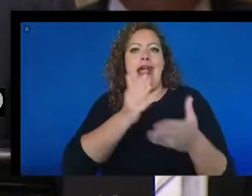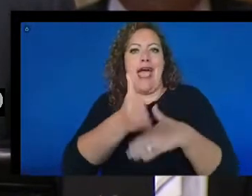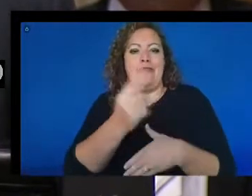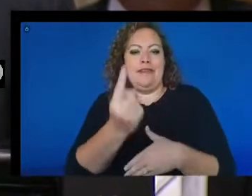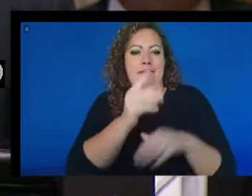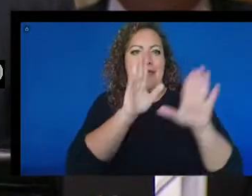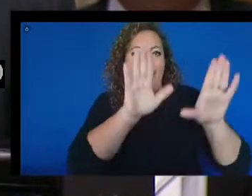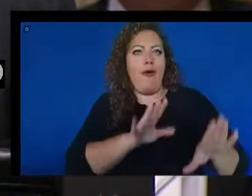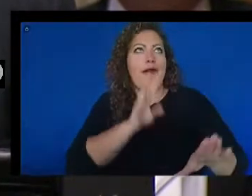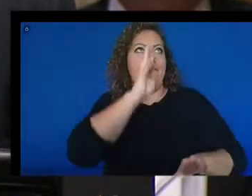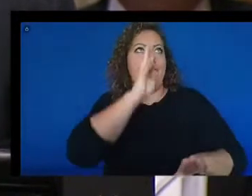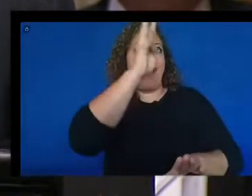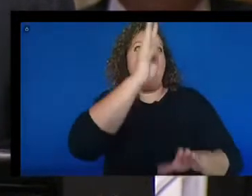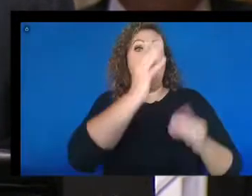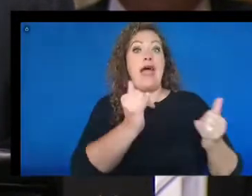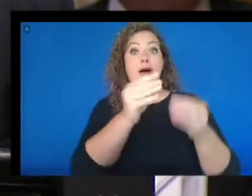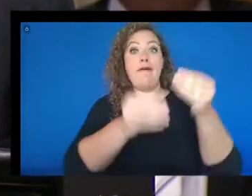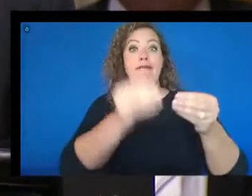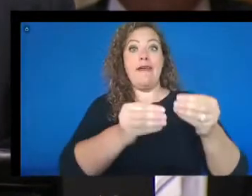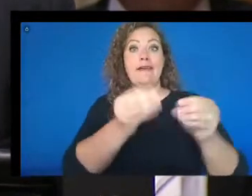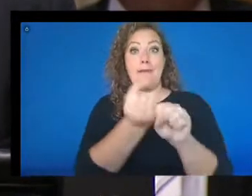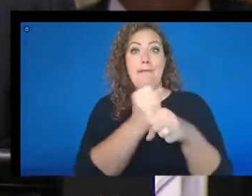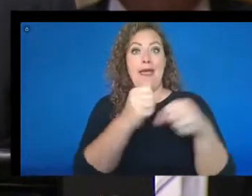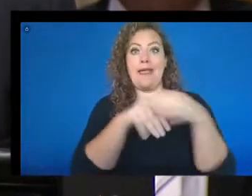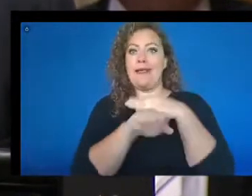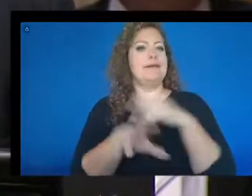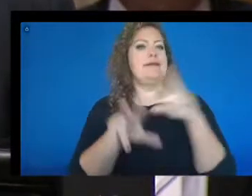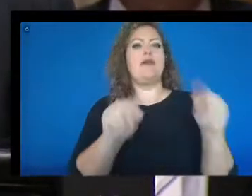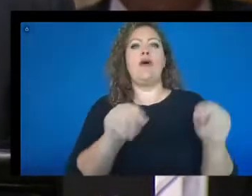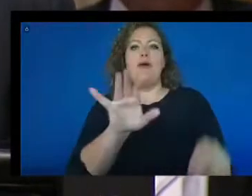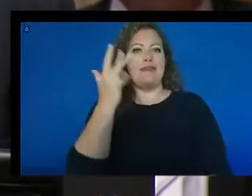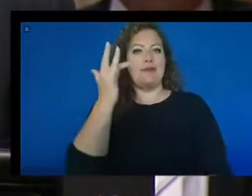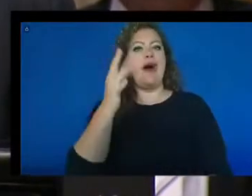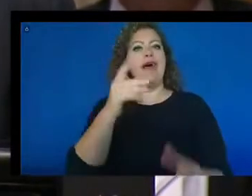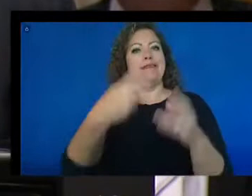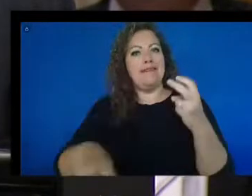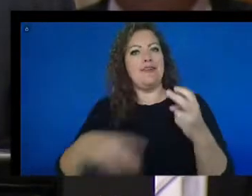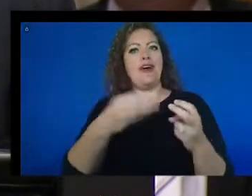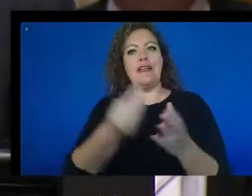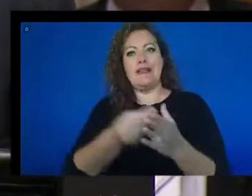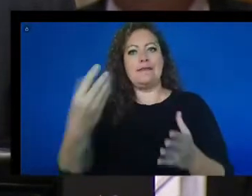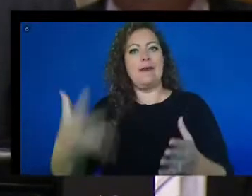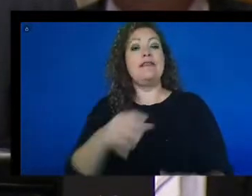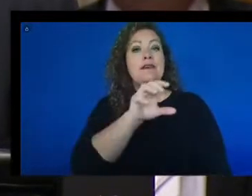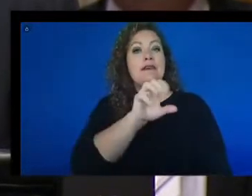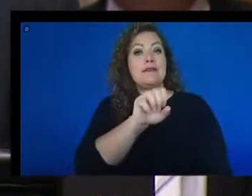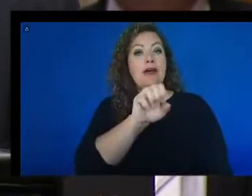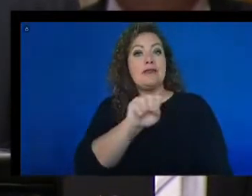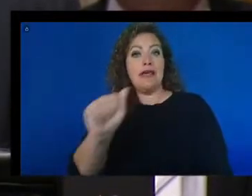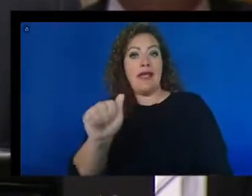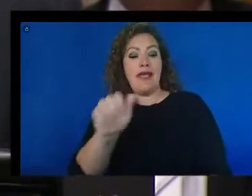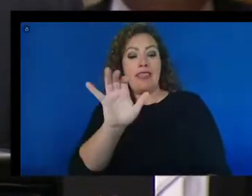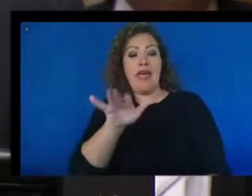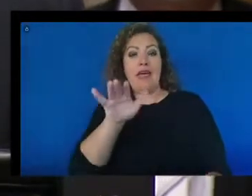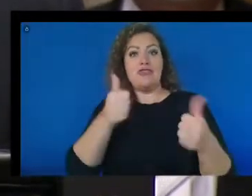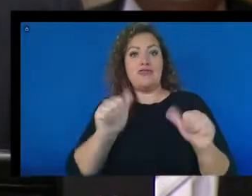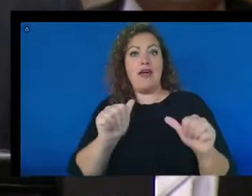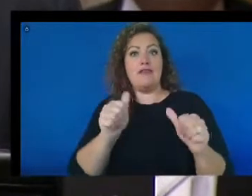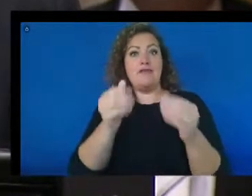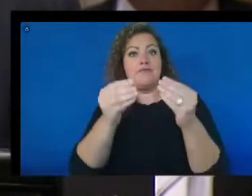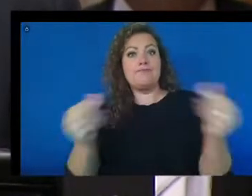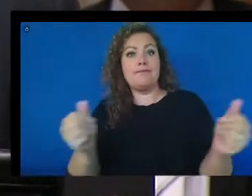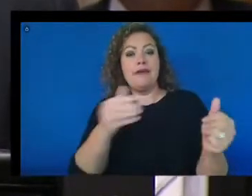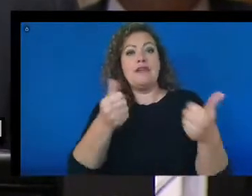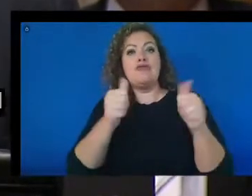now we should make it accessible. No, that's why it's difficult. That's why it's expensive. Social Security Administration trying to reach efficiencies in dealing with the old school